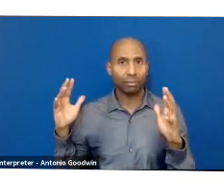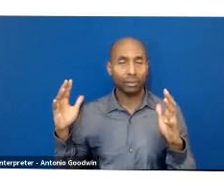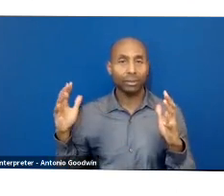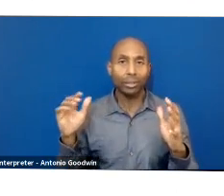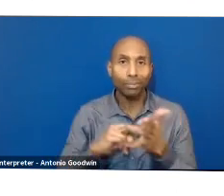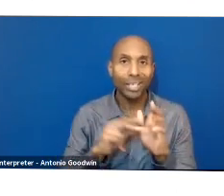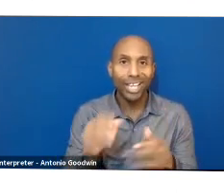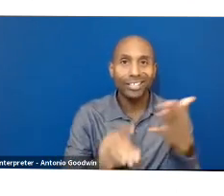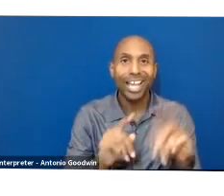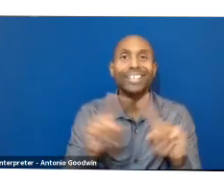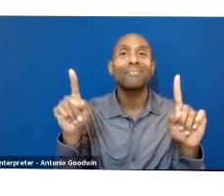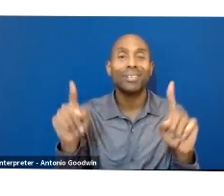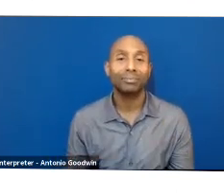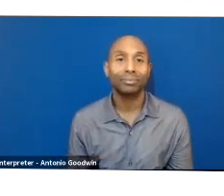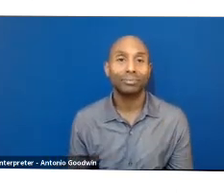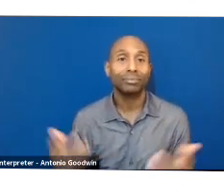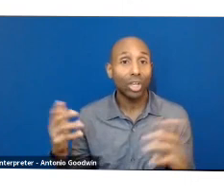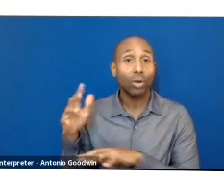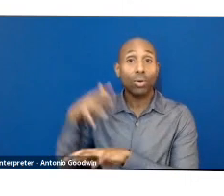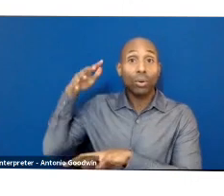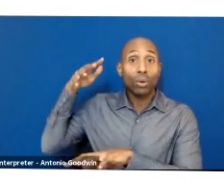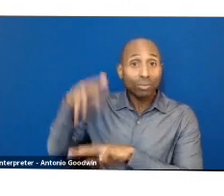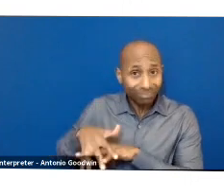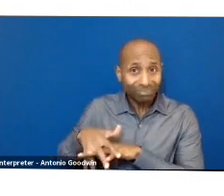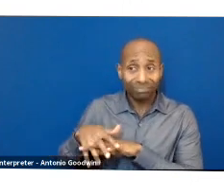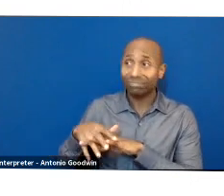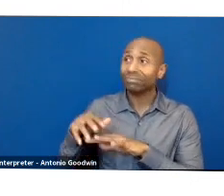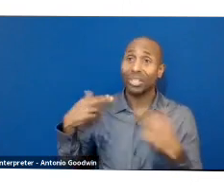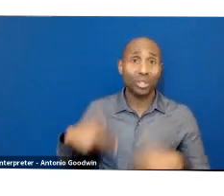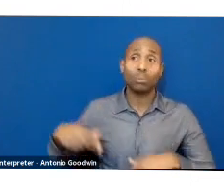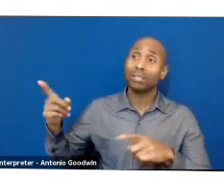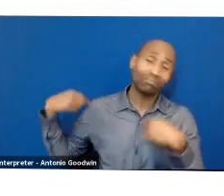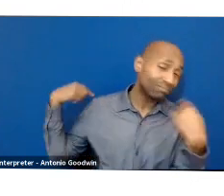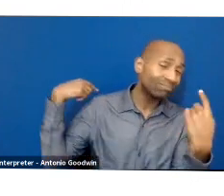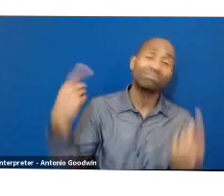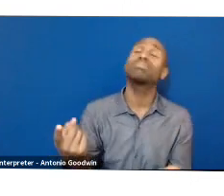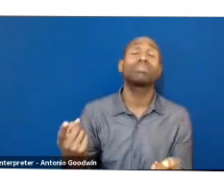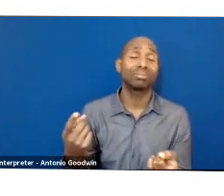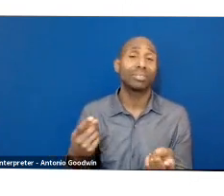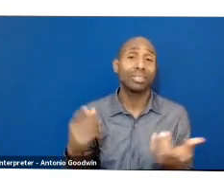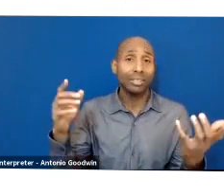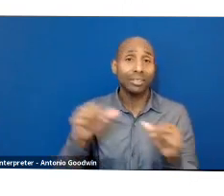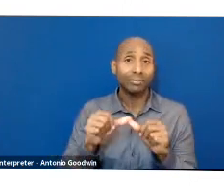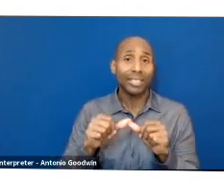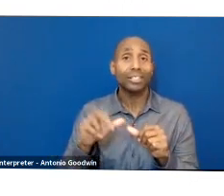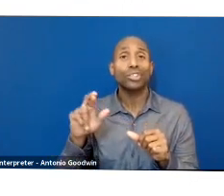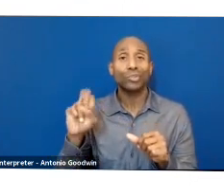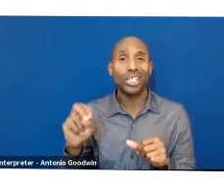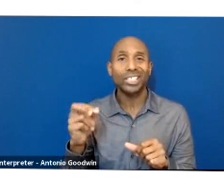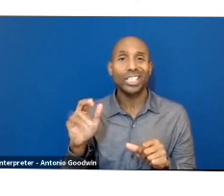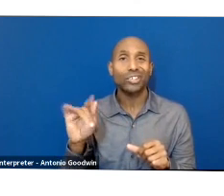have been and continue to build regenerative fiber and textile systems. So it is entirely possible.